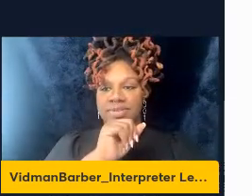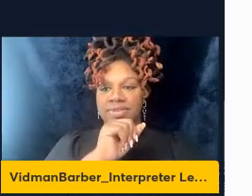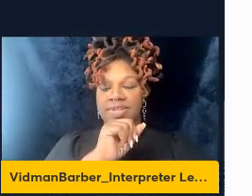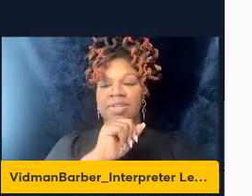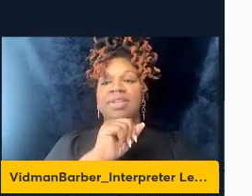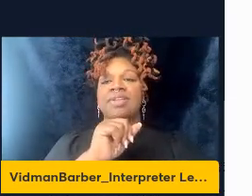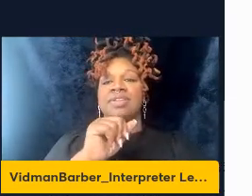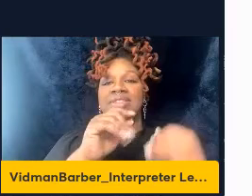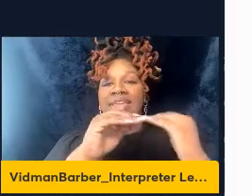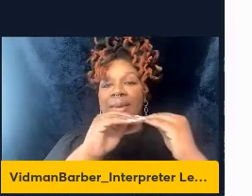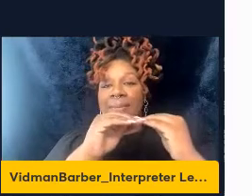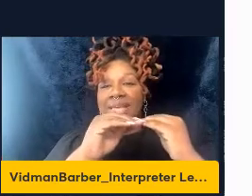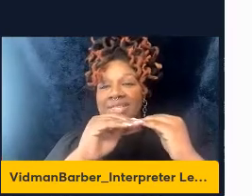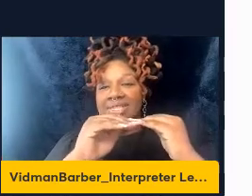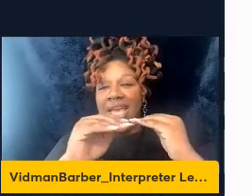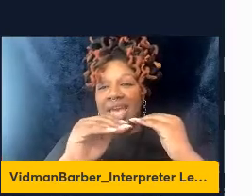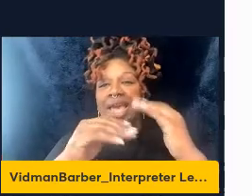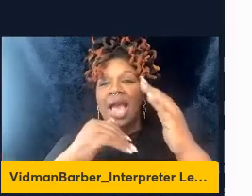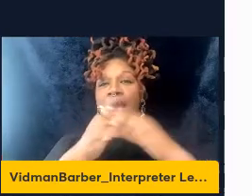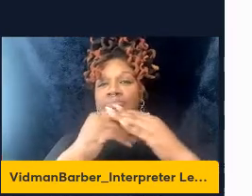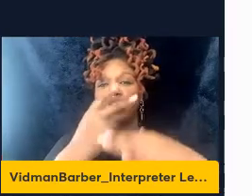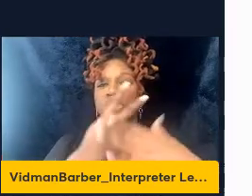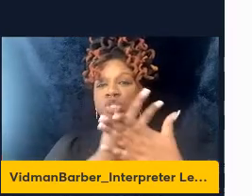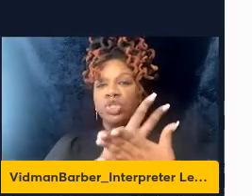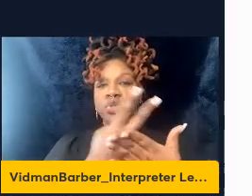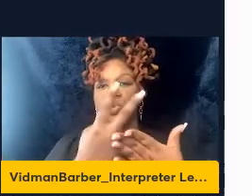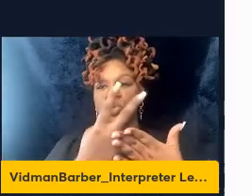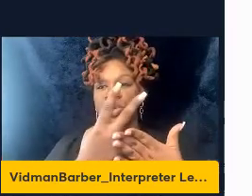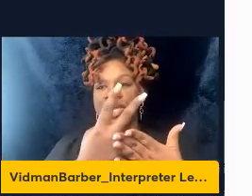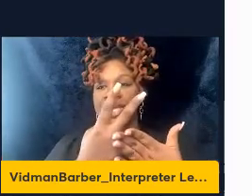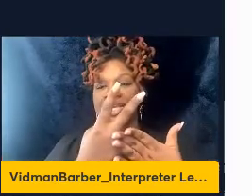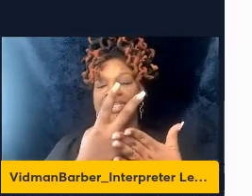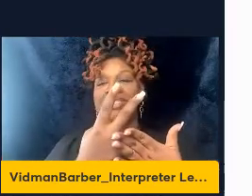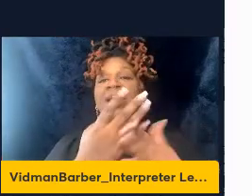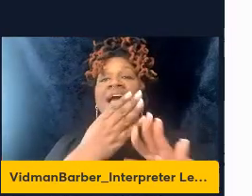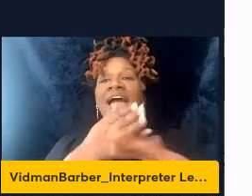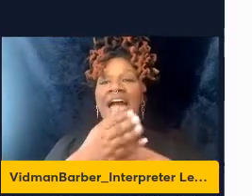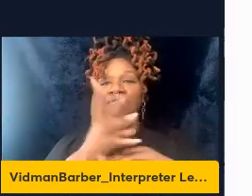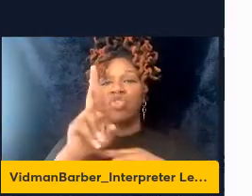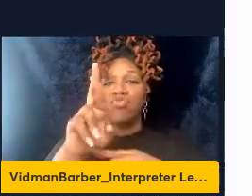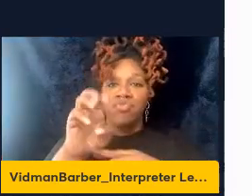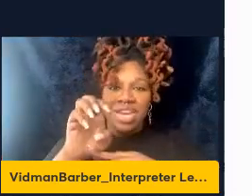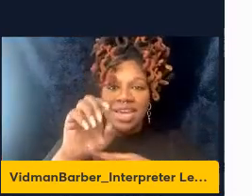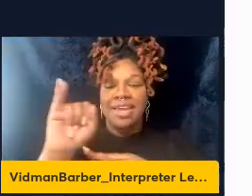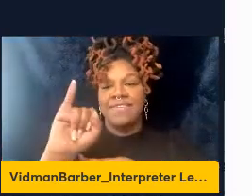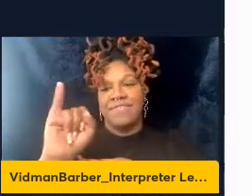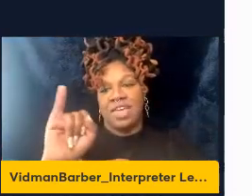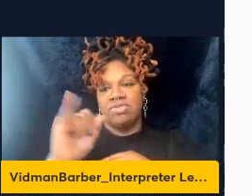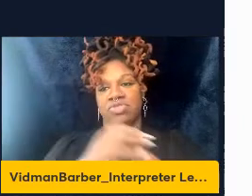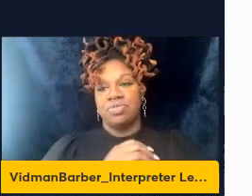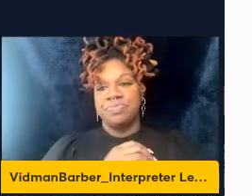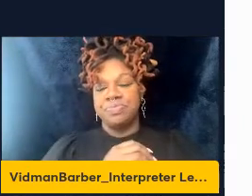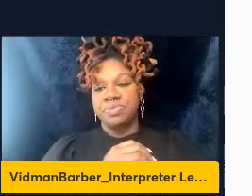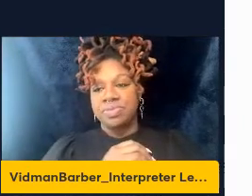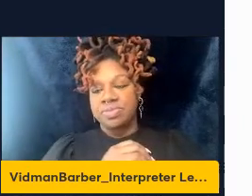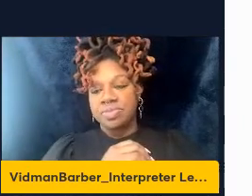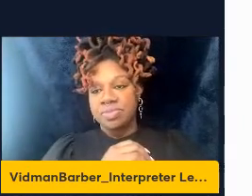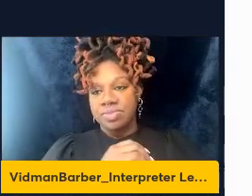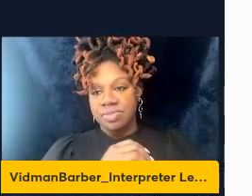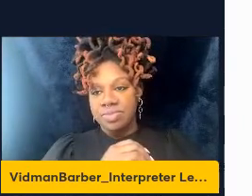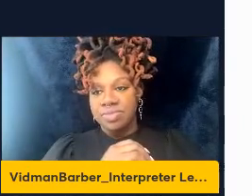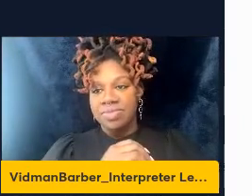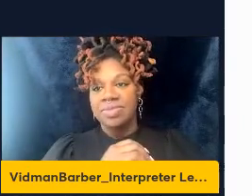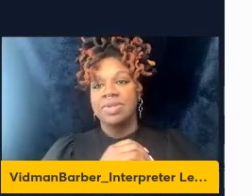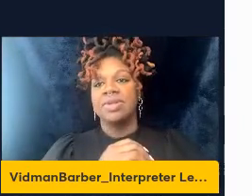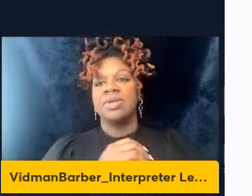steadily up to this is two weeks post-reinfection and this is one month post-reinfection showing that these